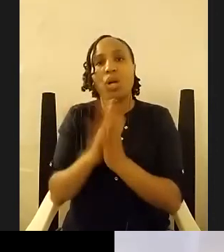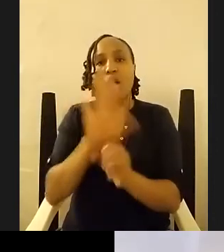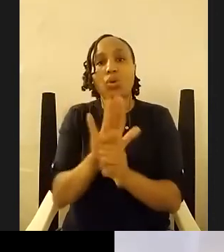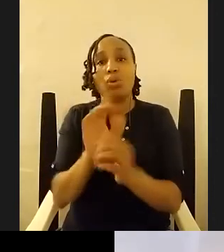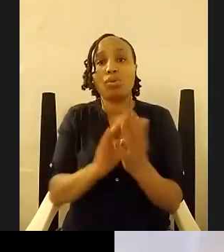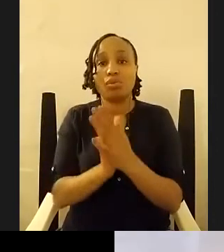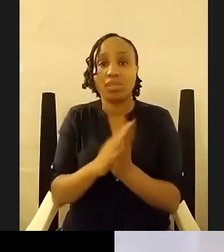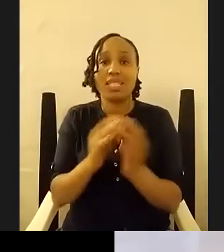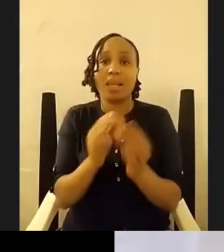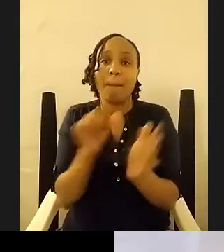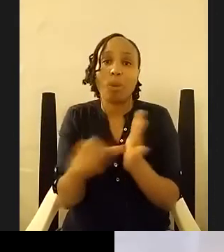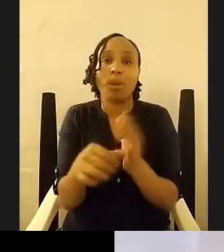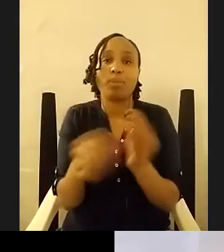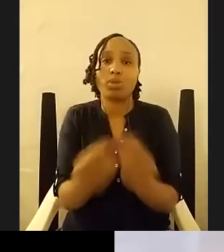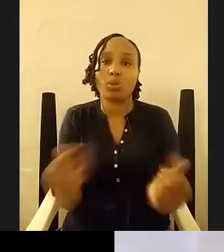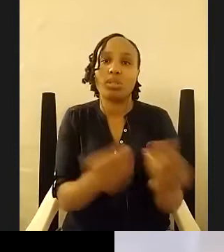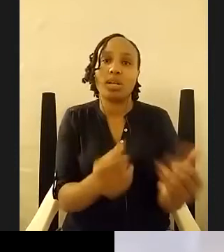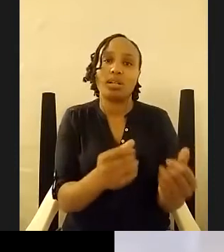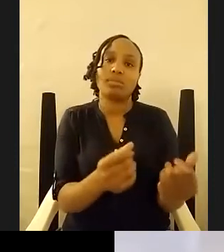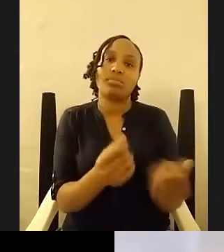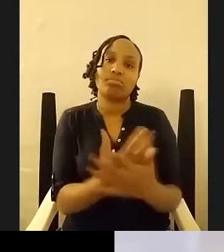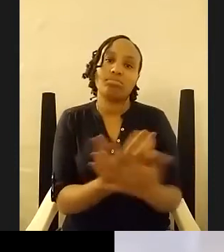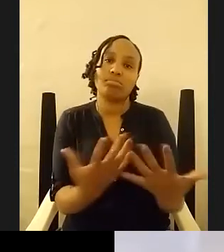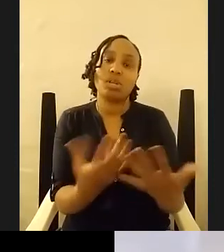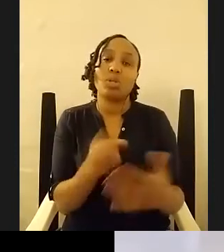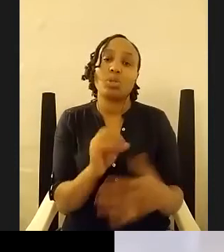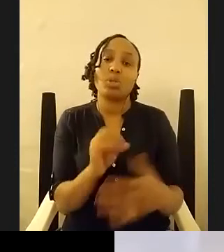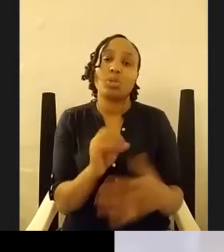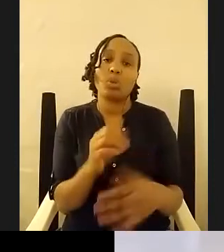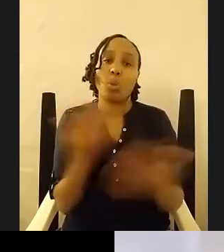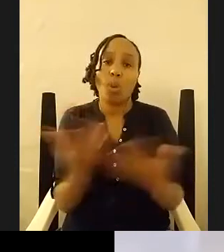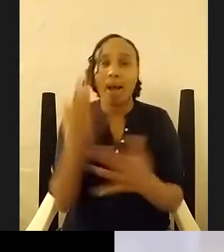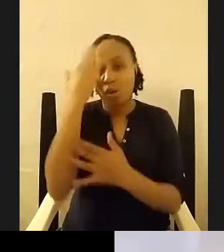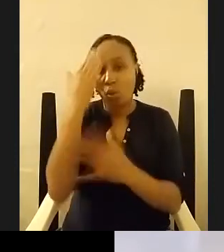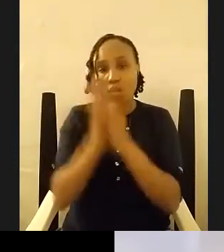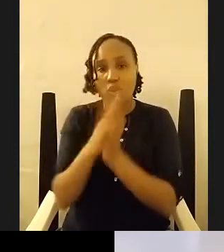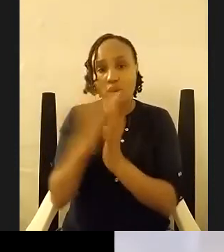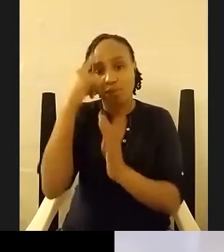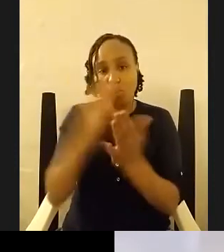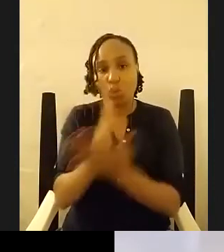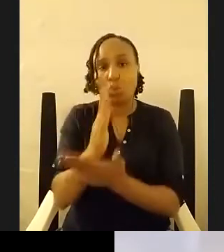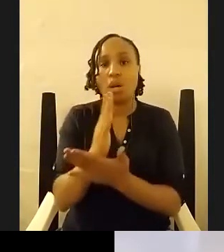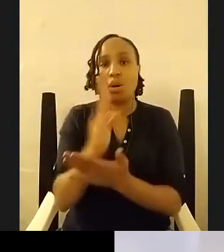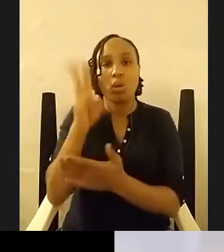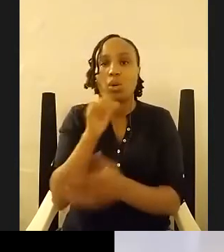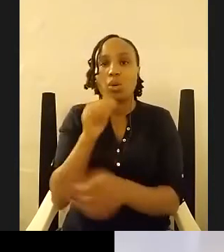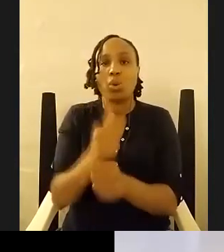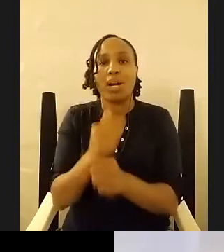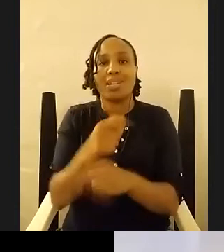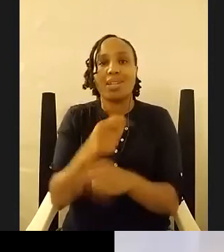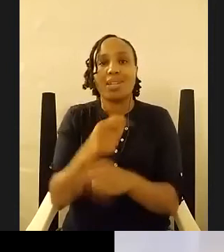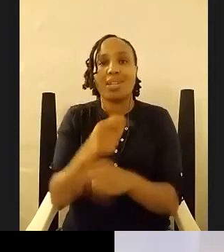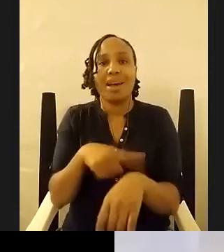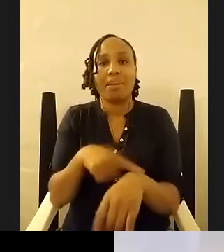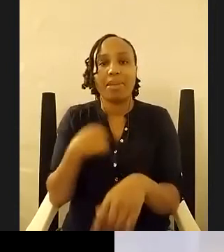those things but where i know our story for for sure is not going to work is when i just i as the writer get bored